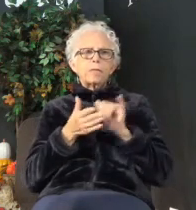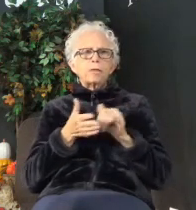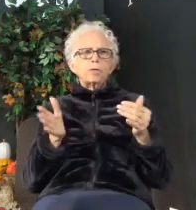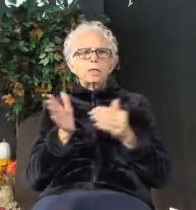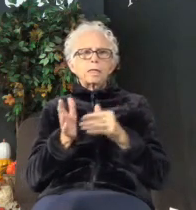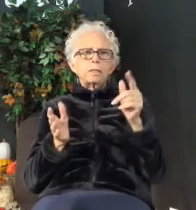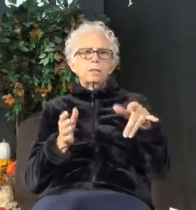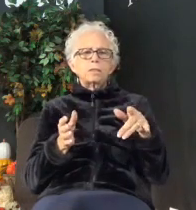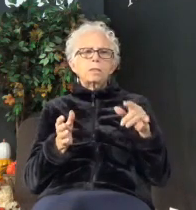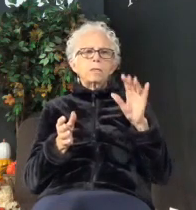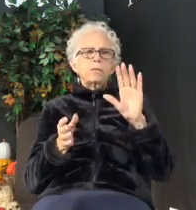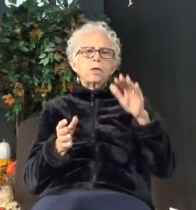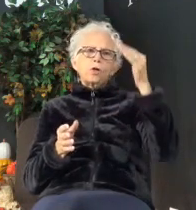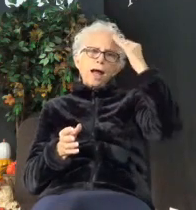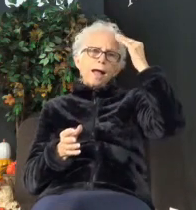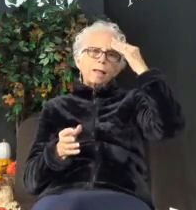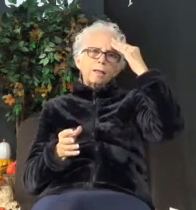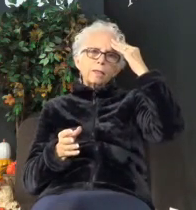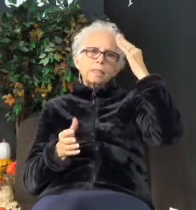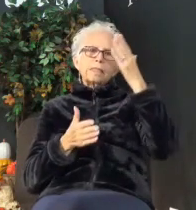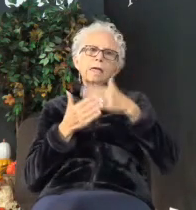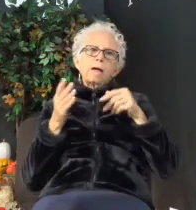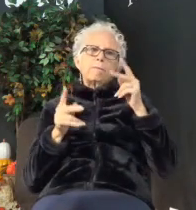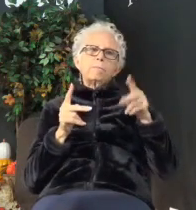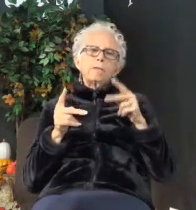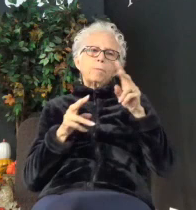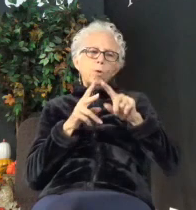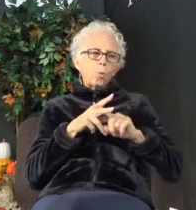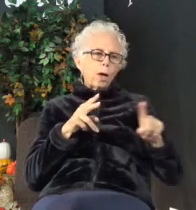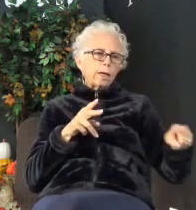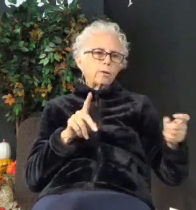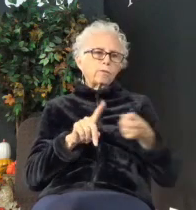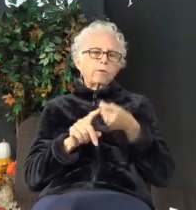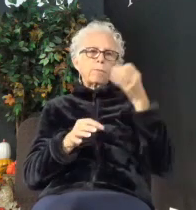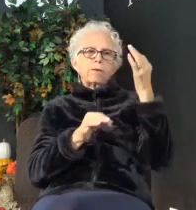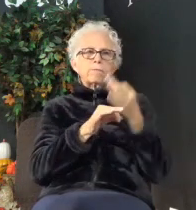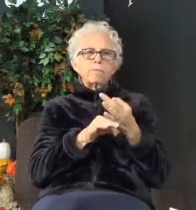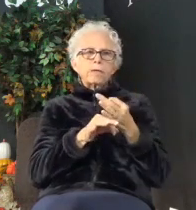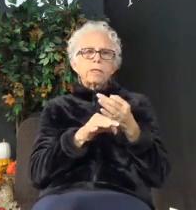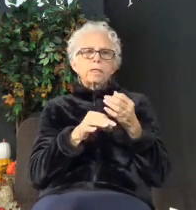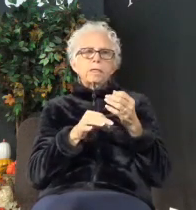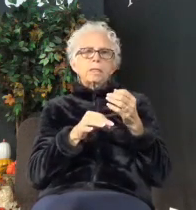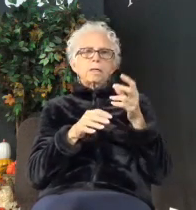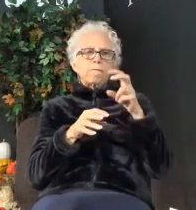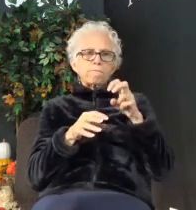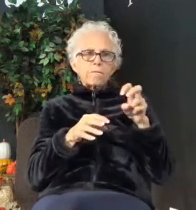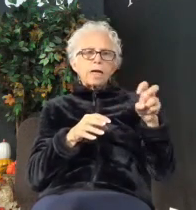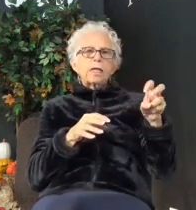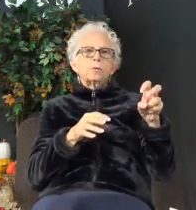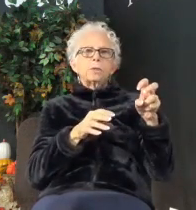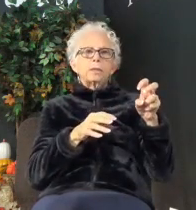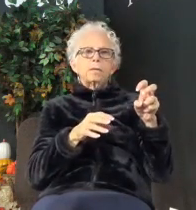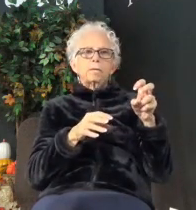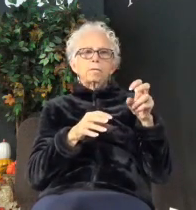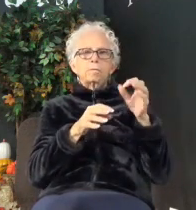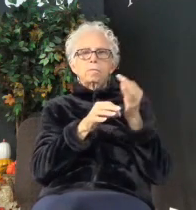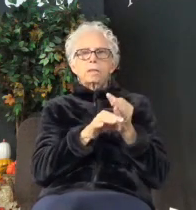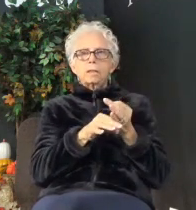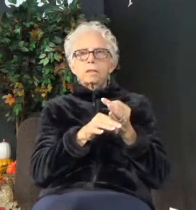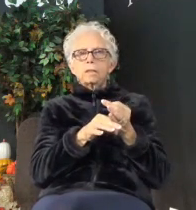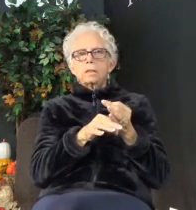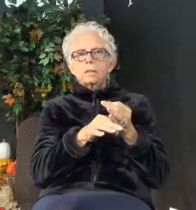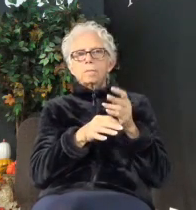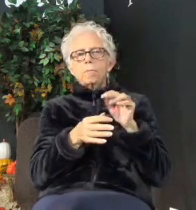-called knowledge. Some people have wandered from the faith by following such foolishness. Paul revisited this